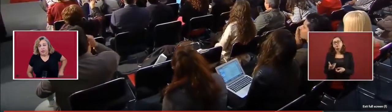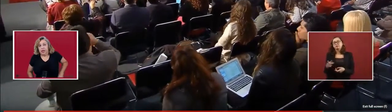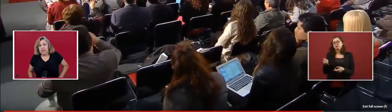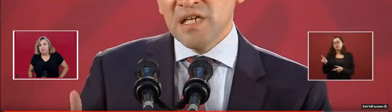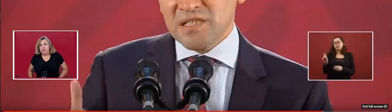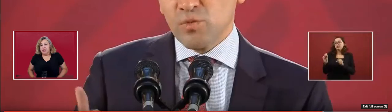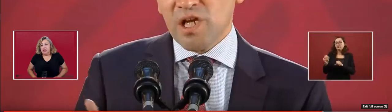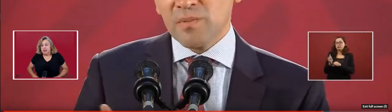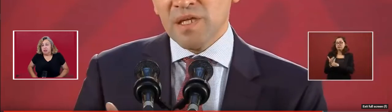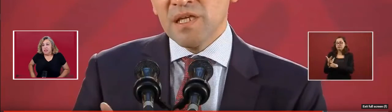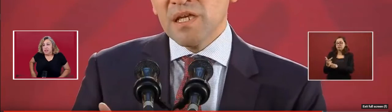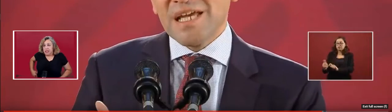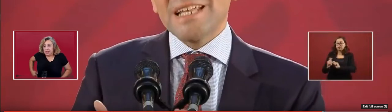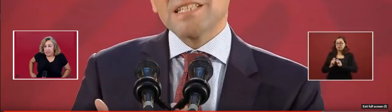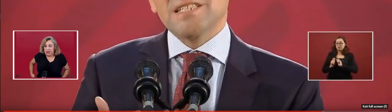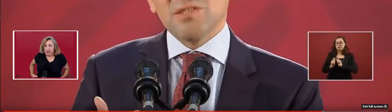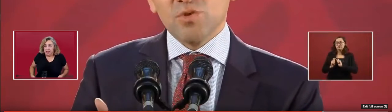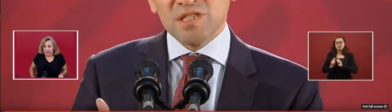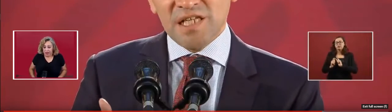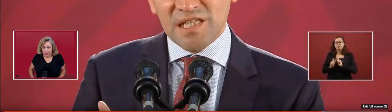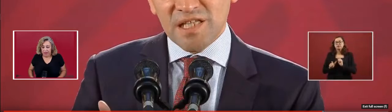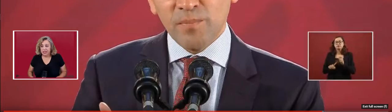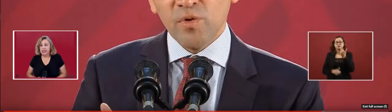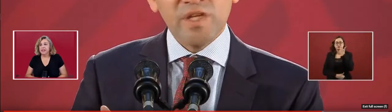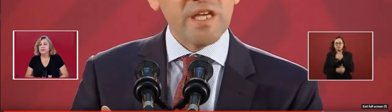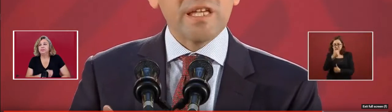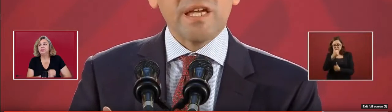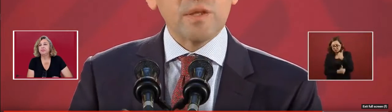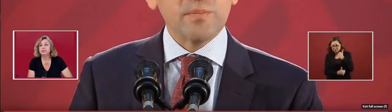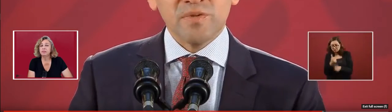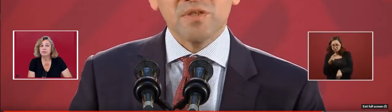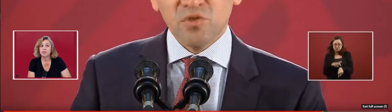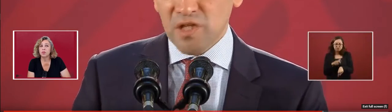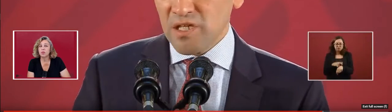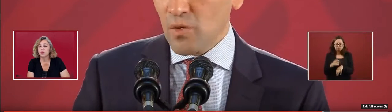He spent two months as secretary of Hacienda.